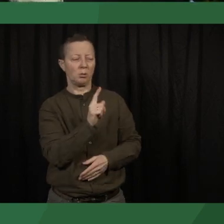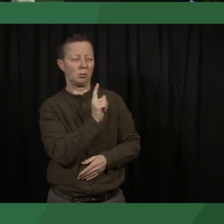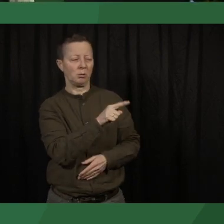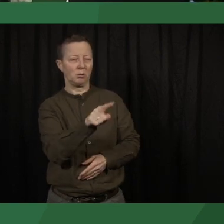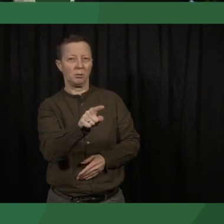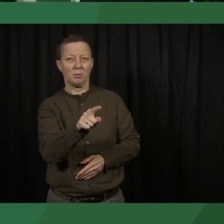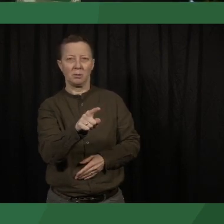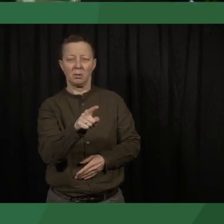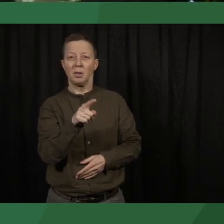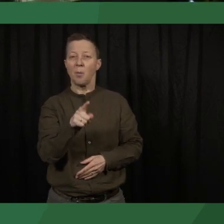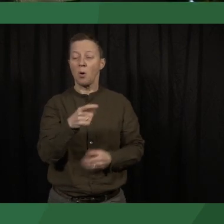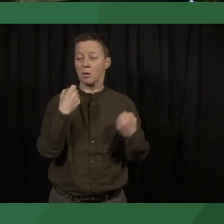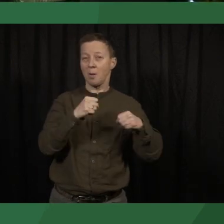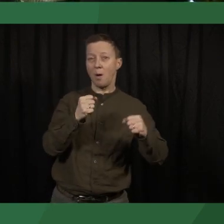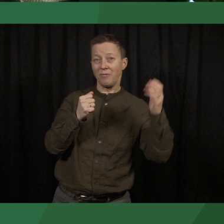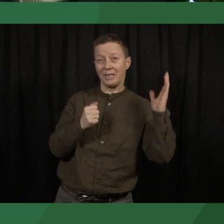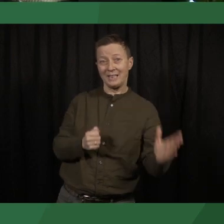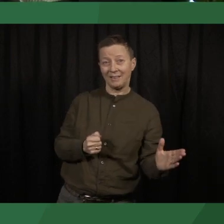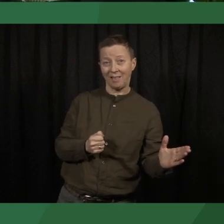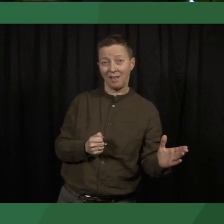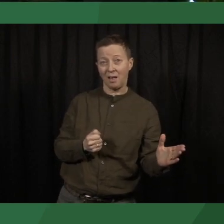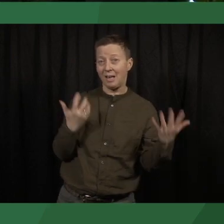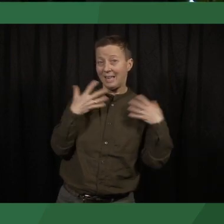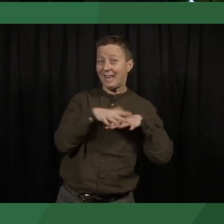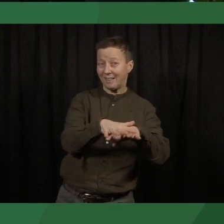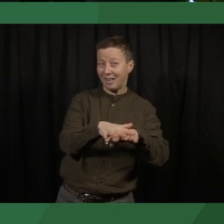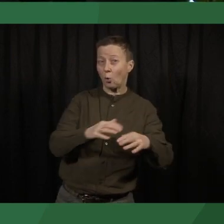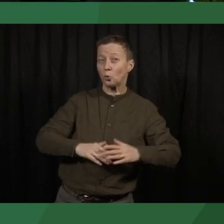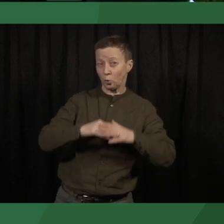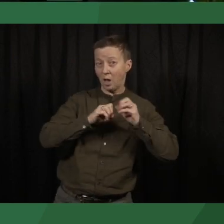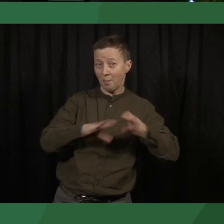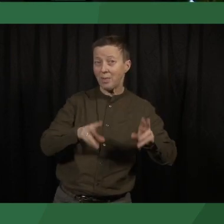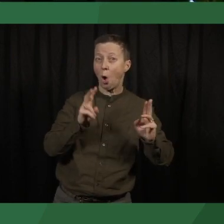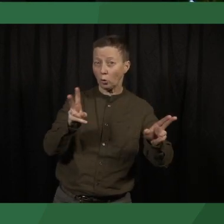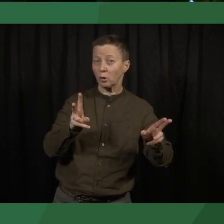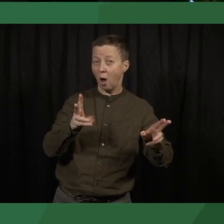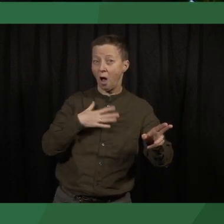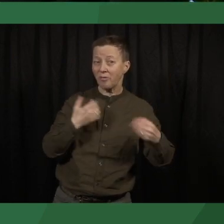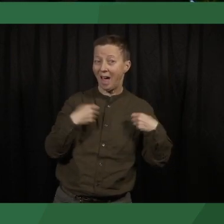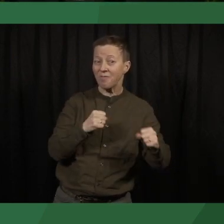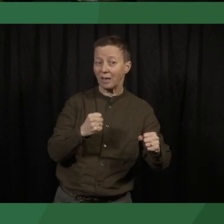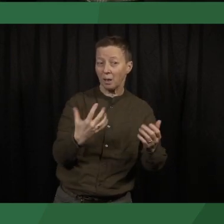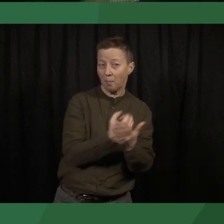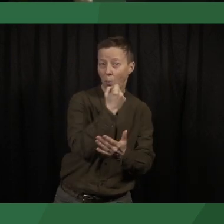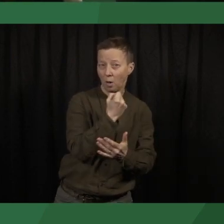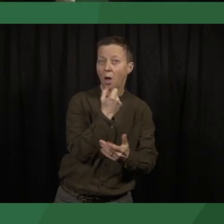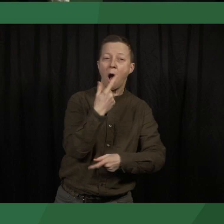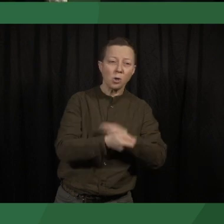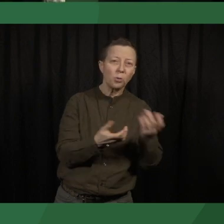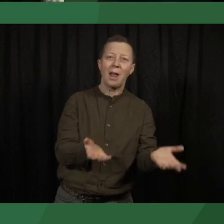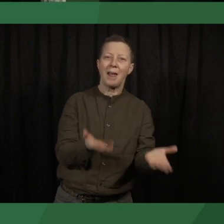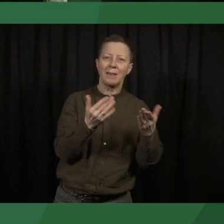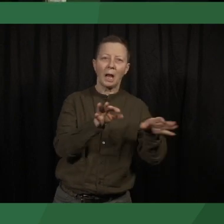On the campaign side, the internet and social media has also had its effect. It has facilitated